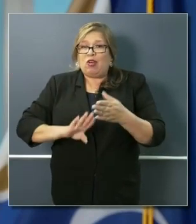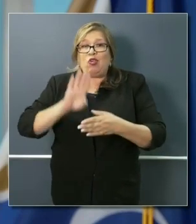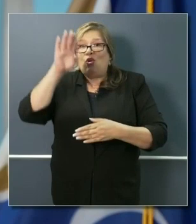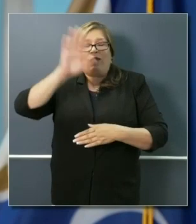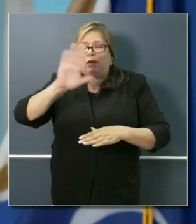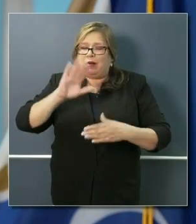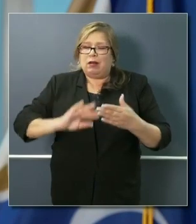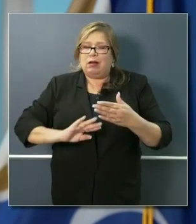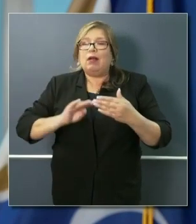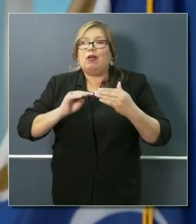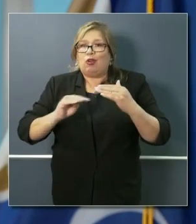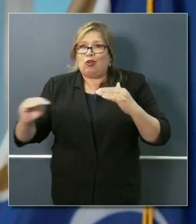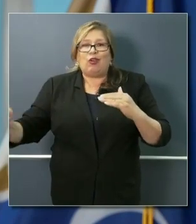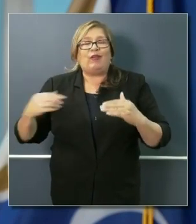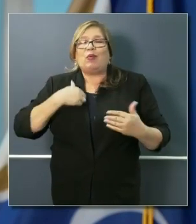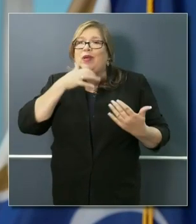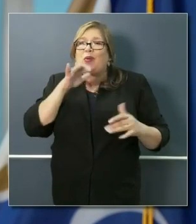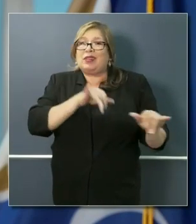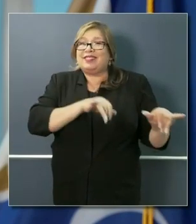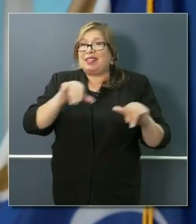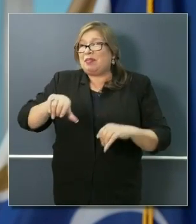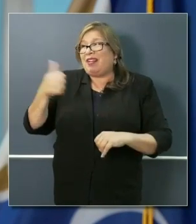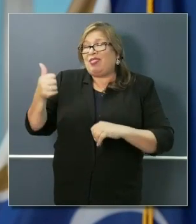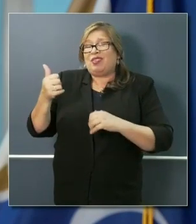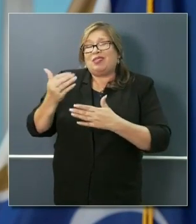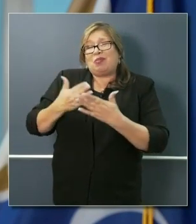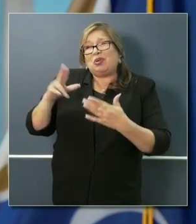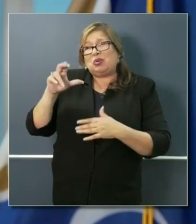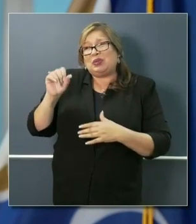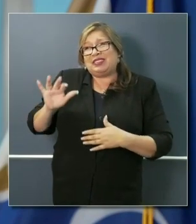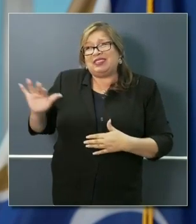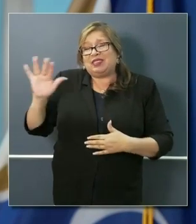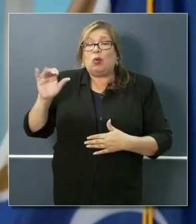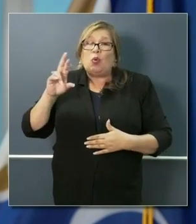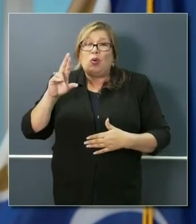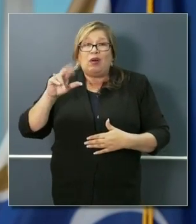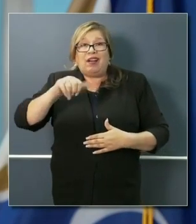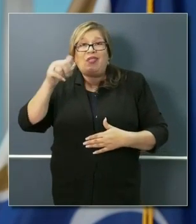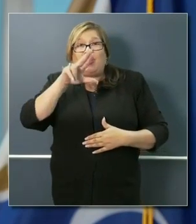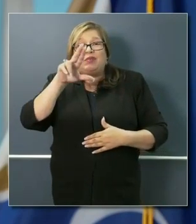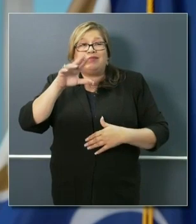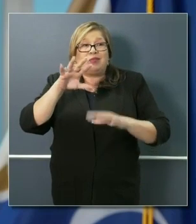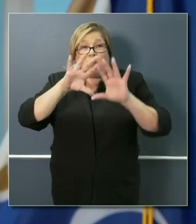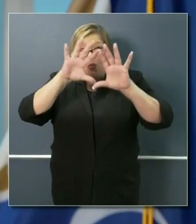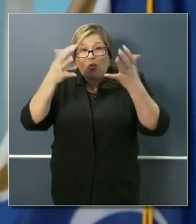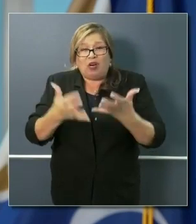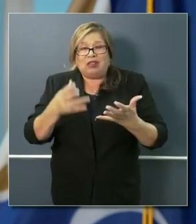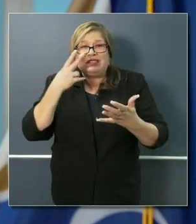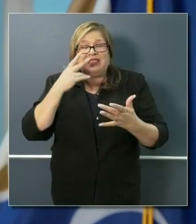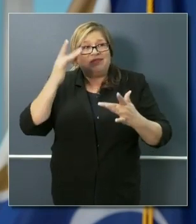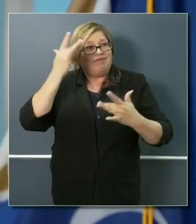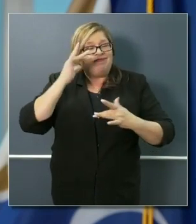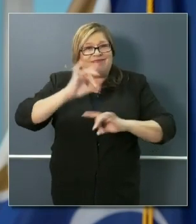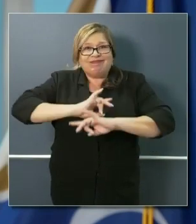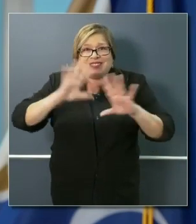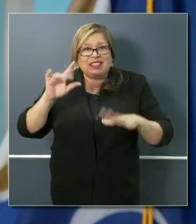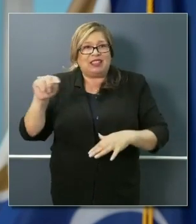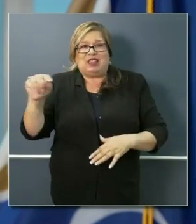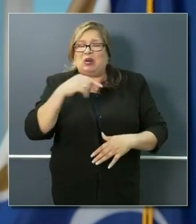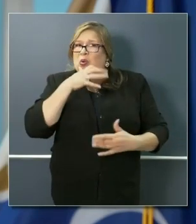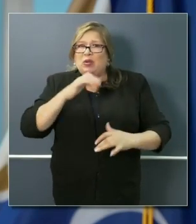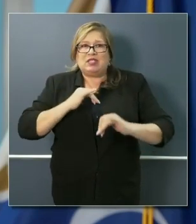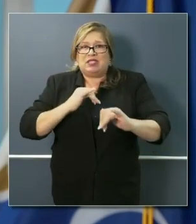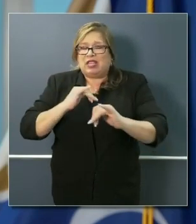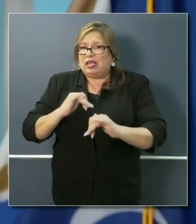so we don't experience what other parts of our country, for that matter, other parts of the globe have. And every day, none of us will regret doing